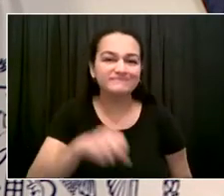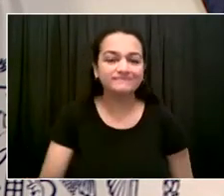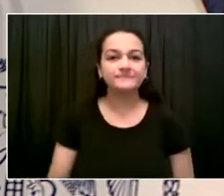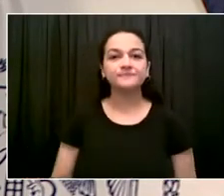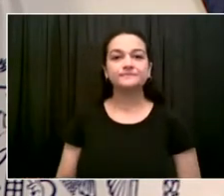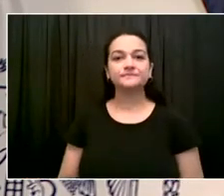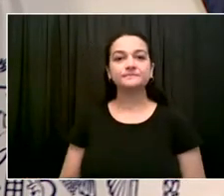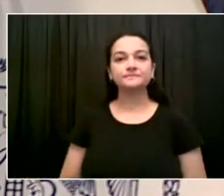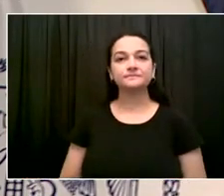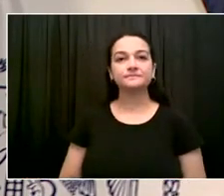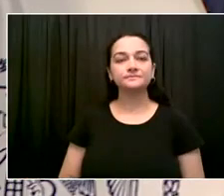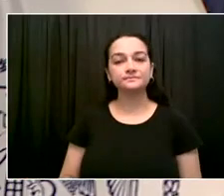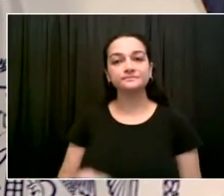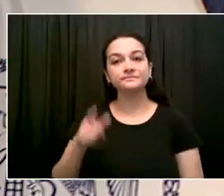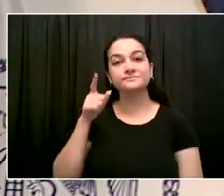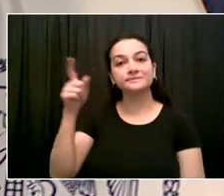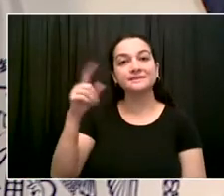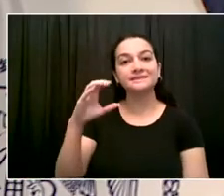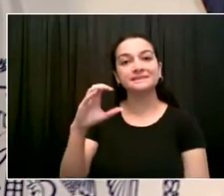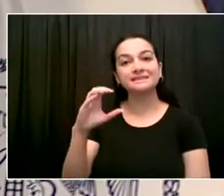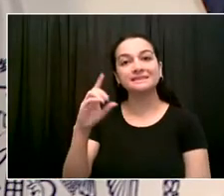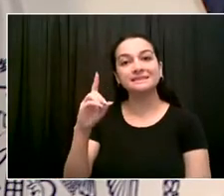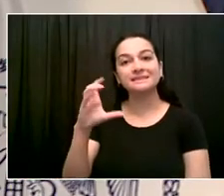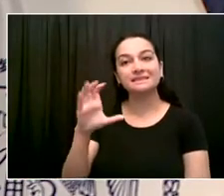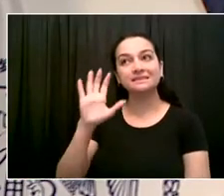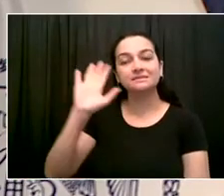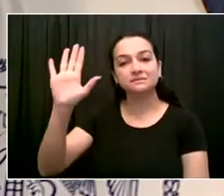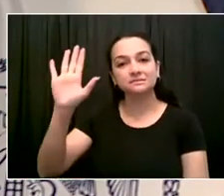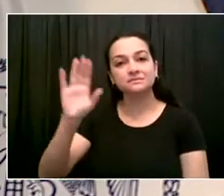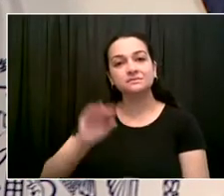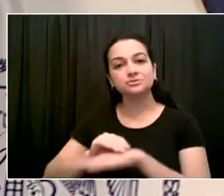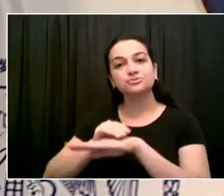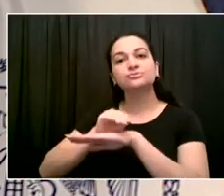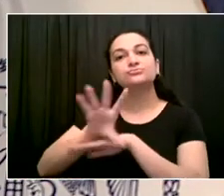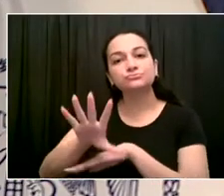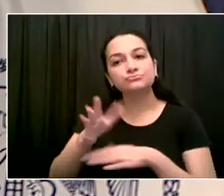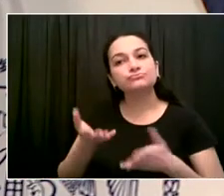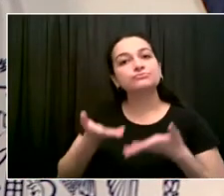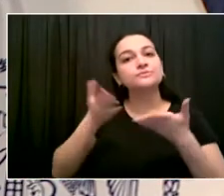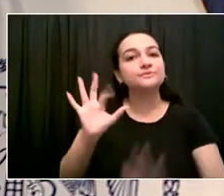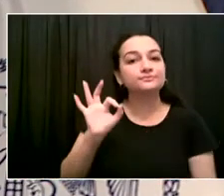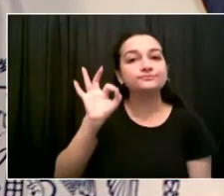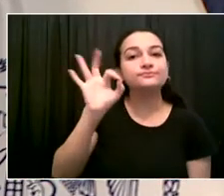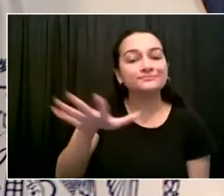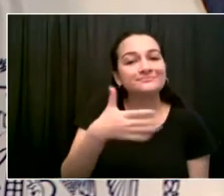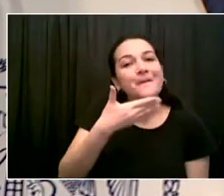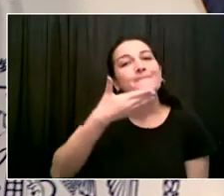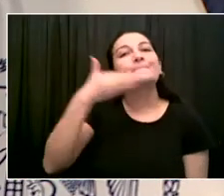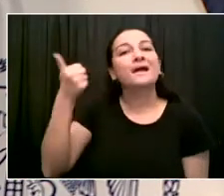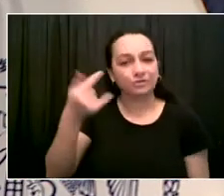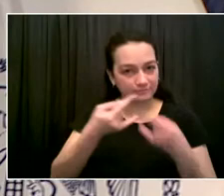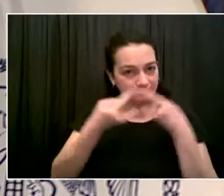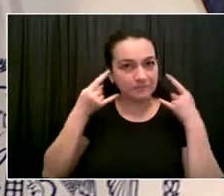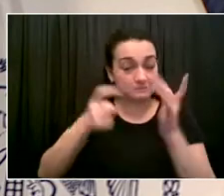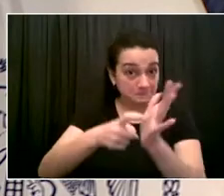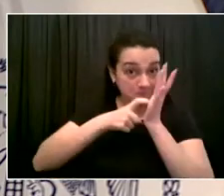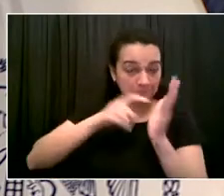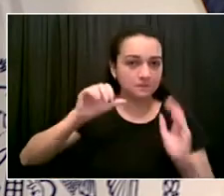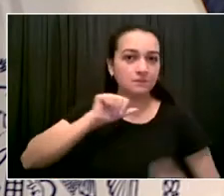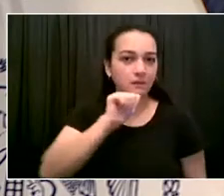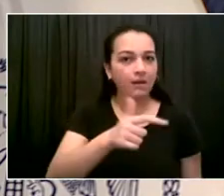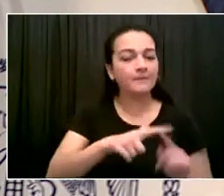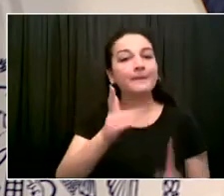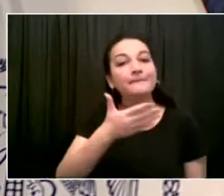the interplay with vaccination. What we want to focus everyone's attention on is vaccination. We want to make clear masks